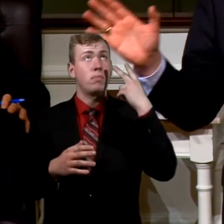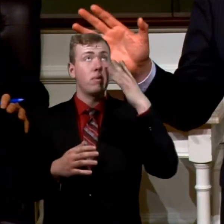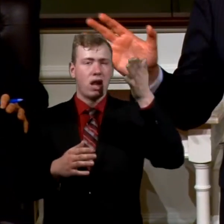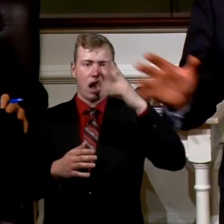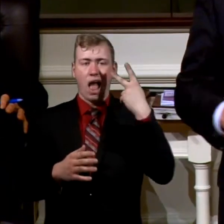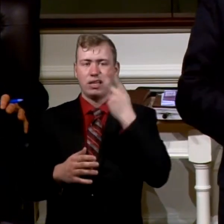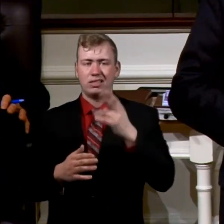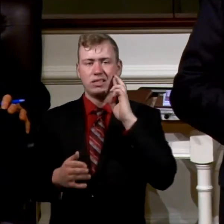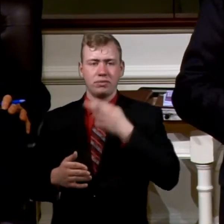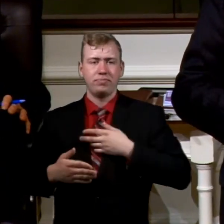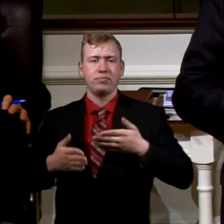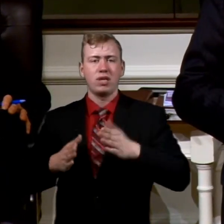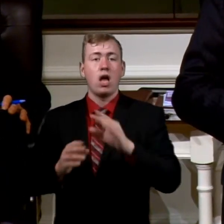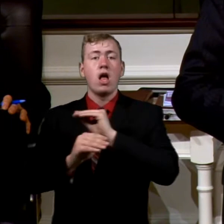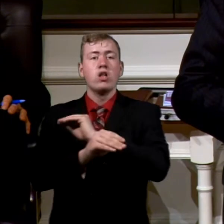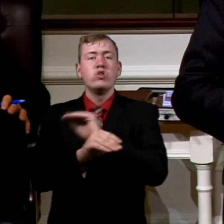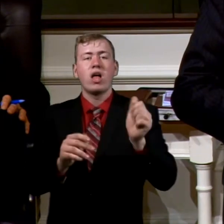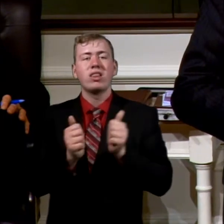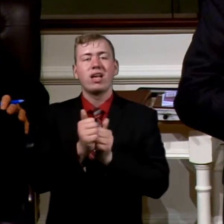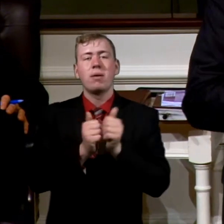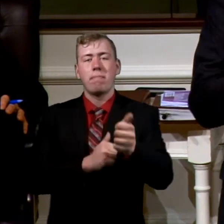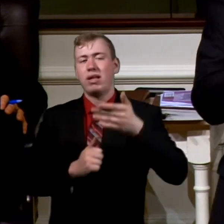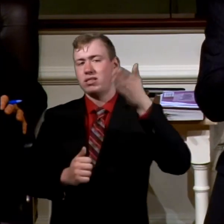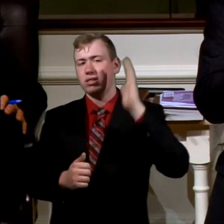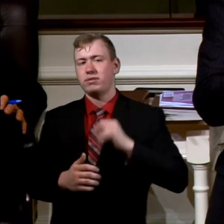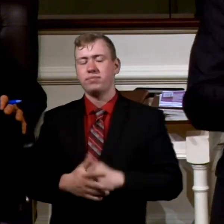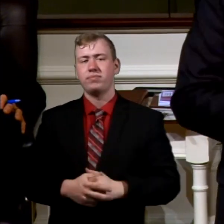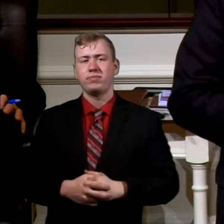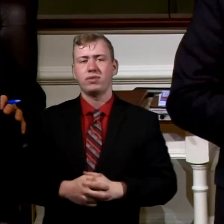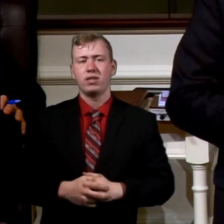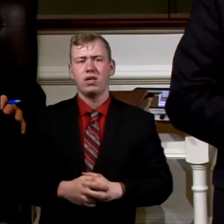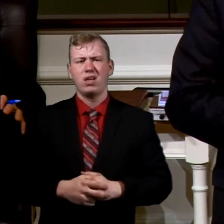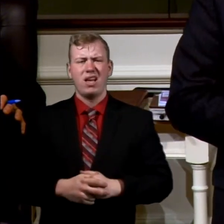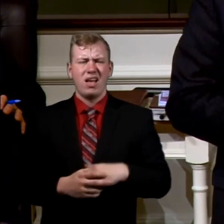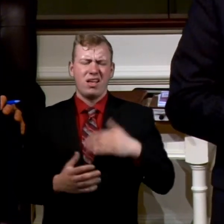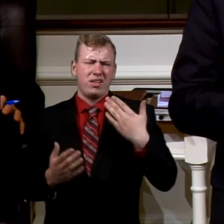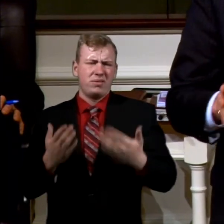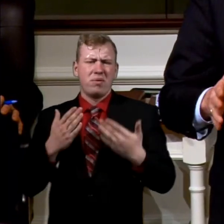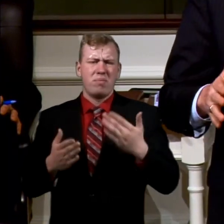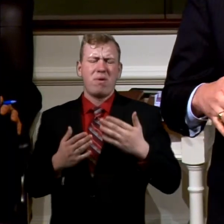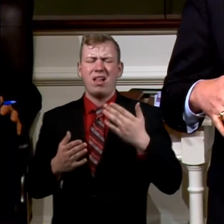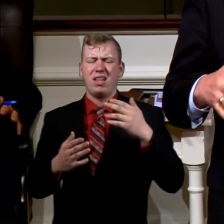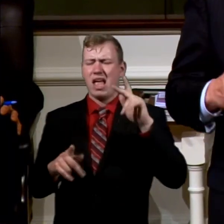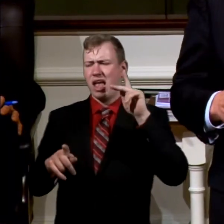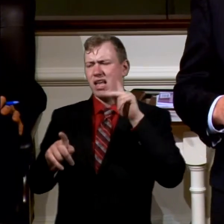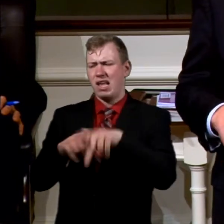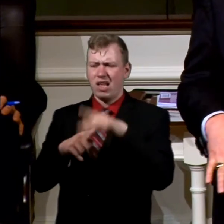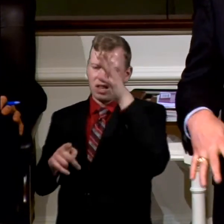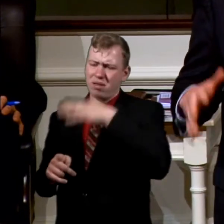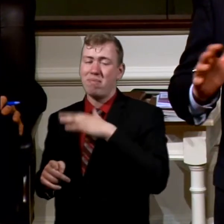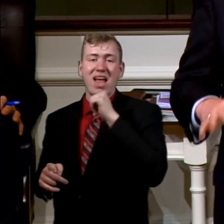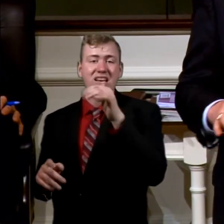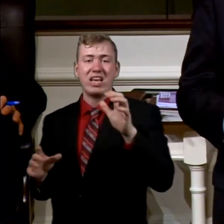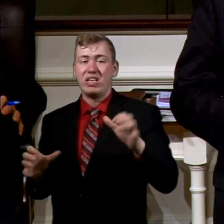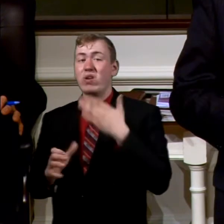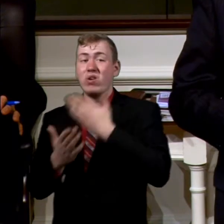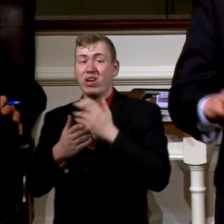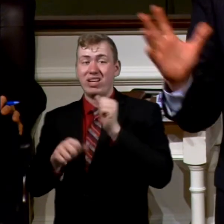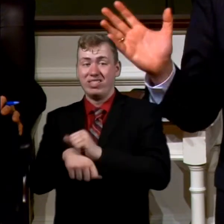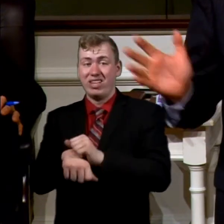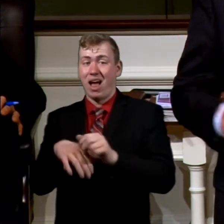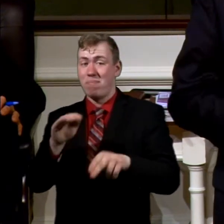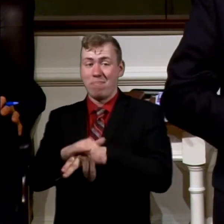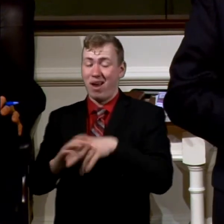Nothing gets by with God. But nonetheless, I think probably he killed that man. He didn't really do a good job burying him because